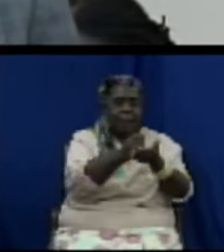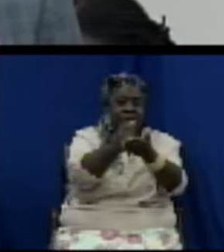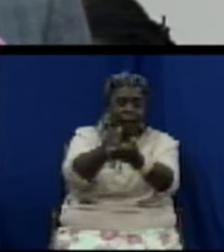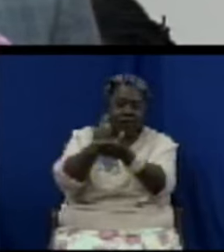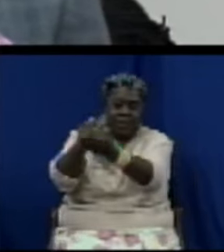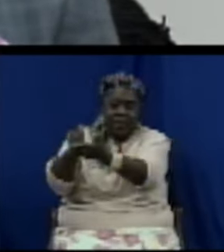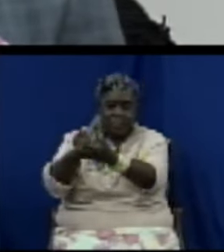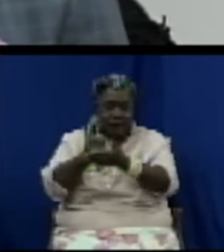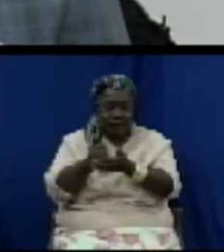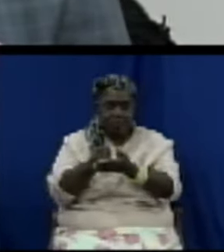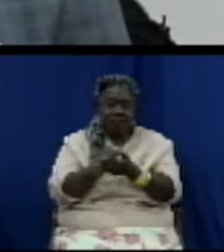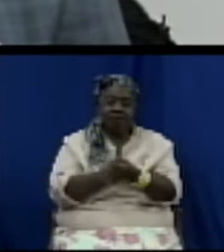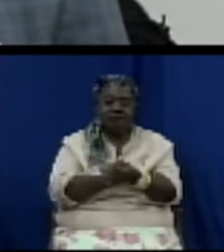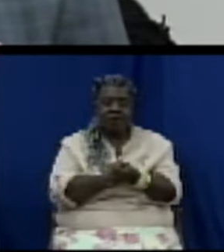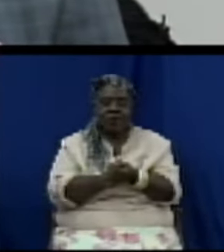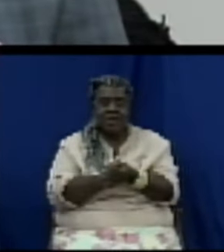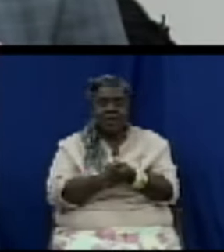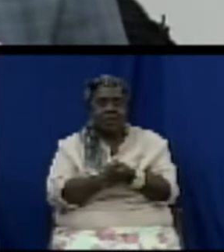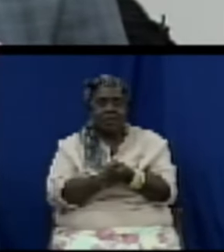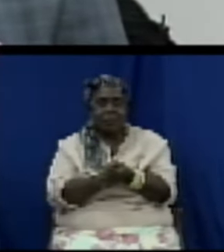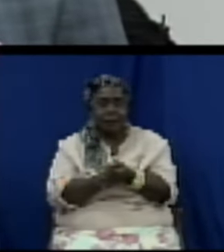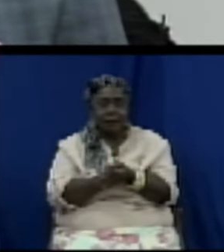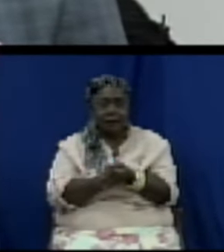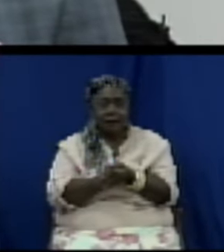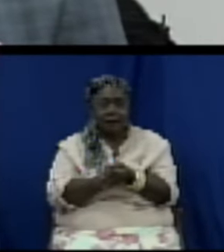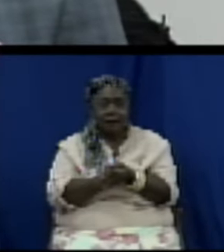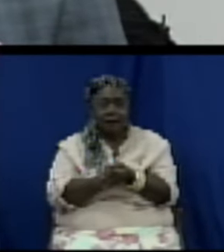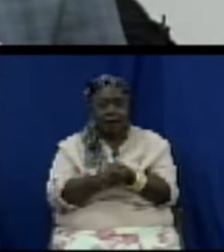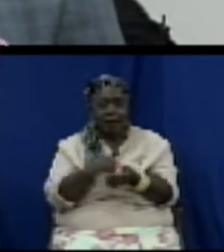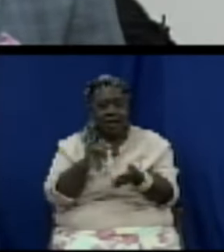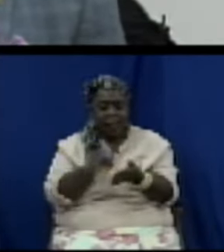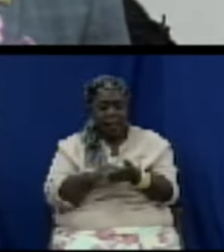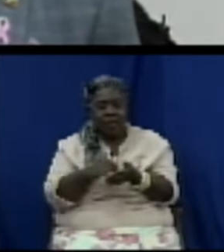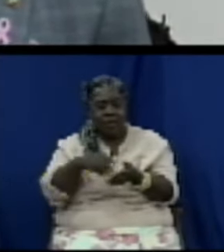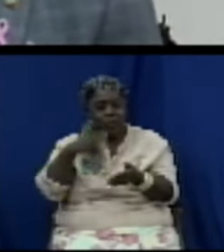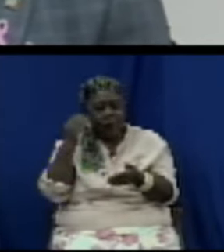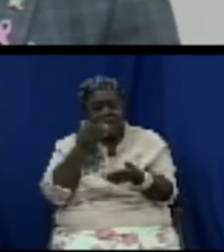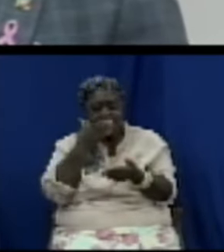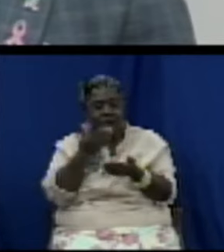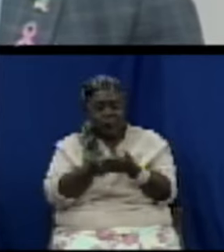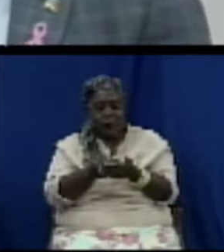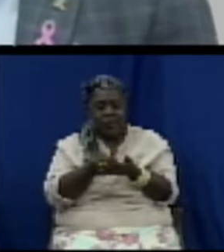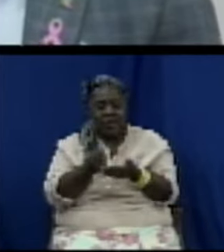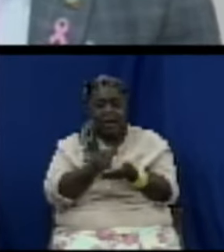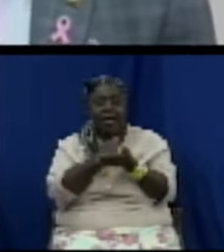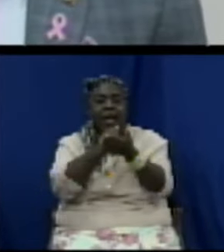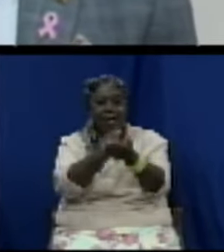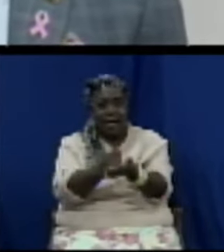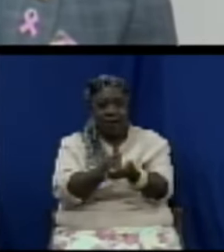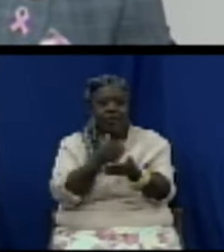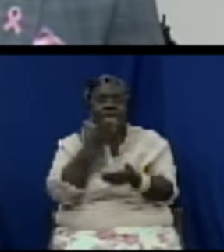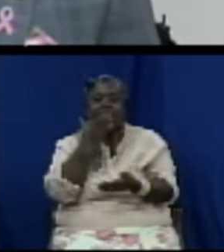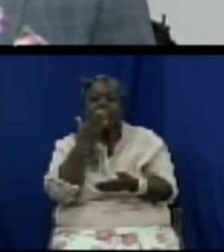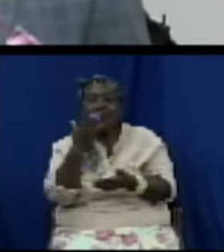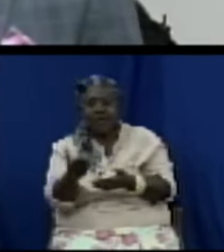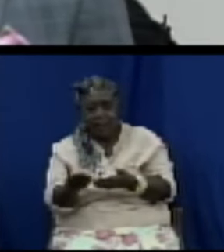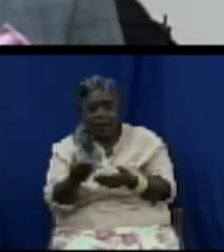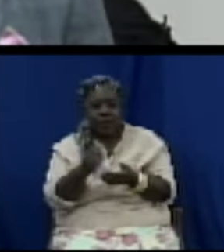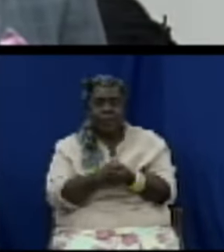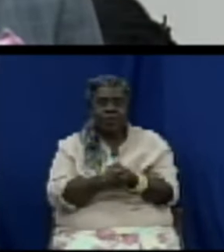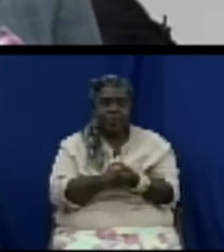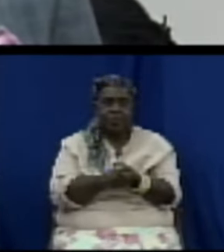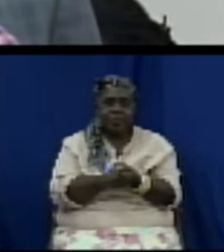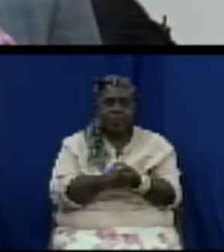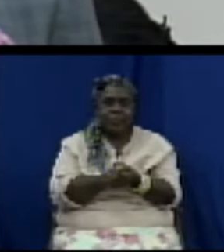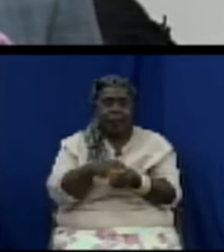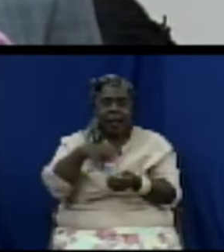not cover all, of course, but it did contribute to its purchase. And so I had spoken before about